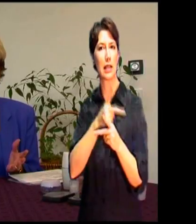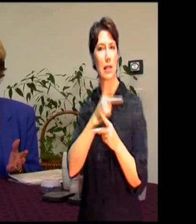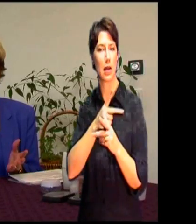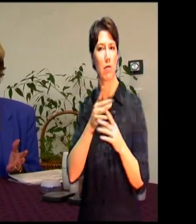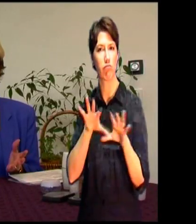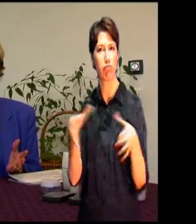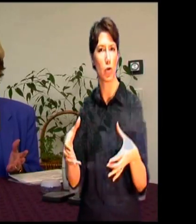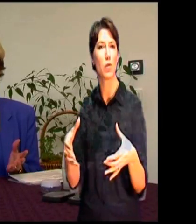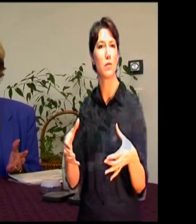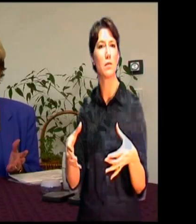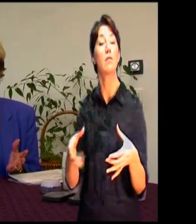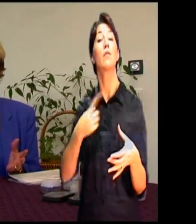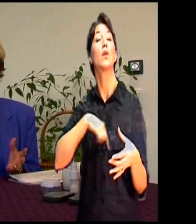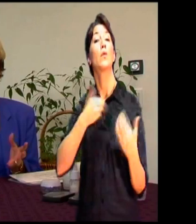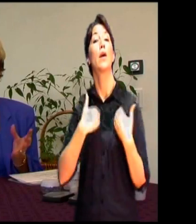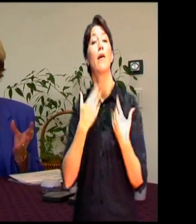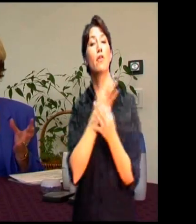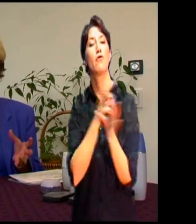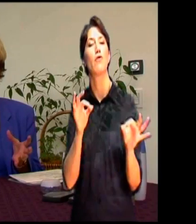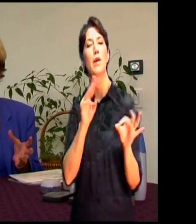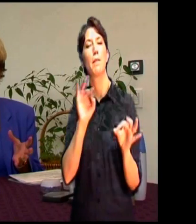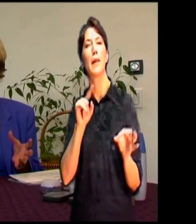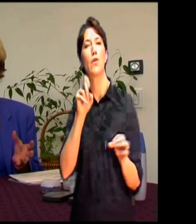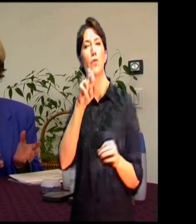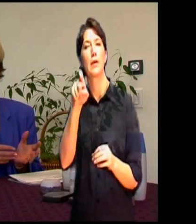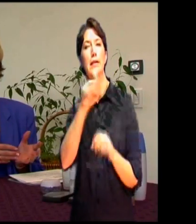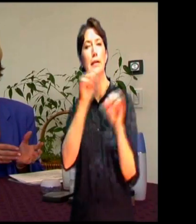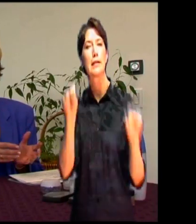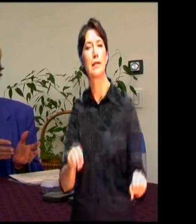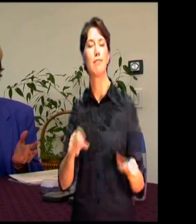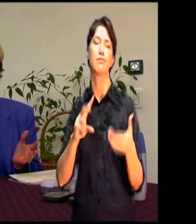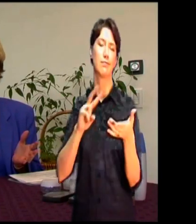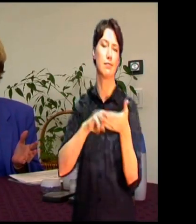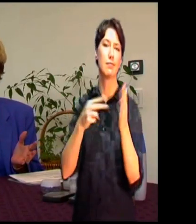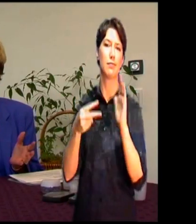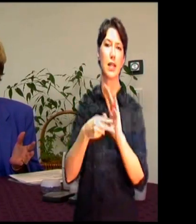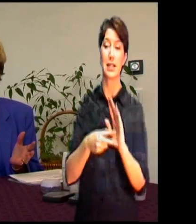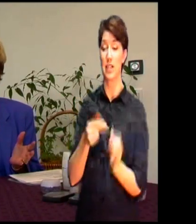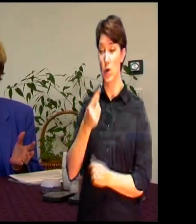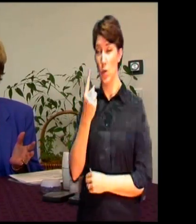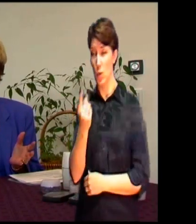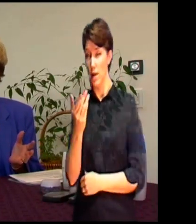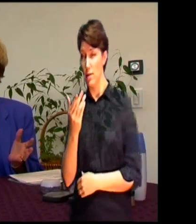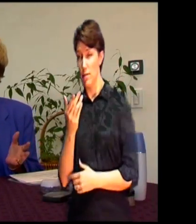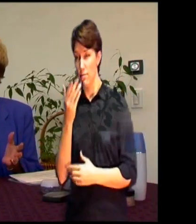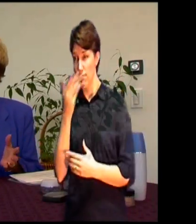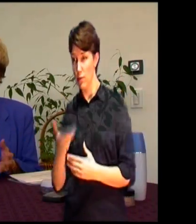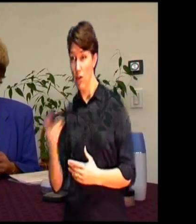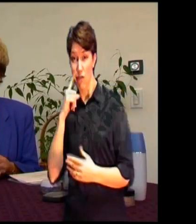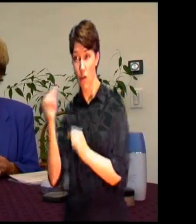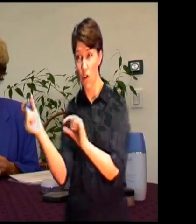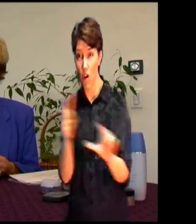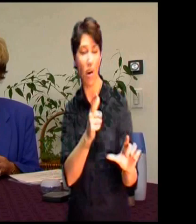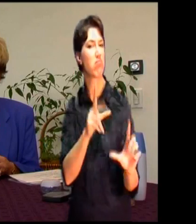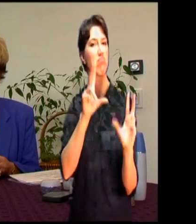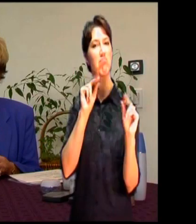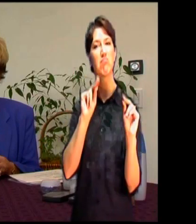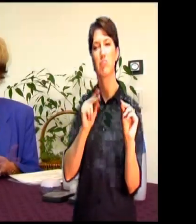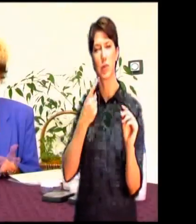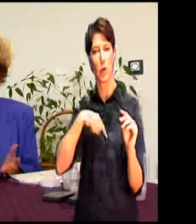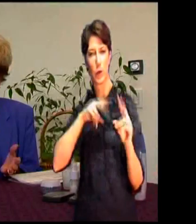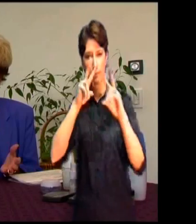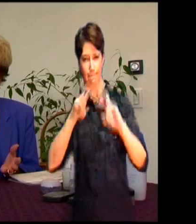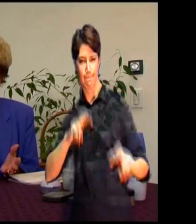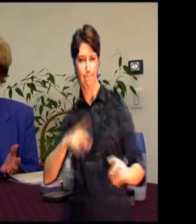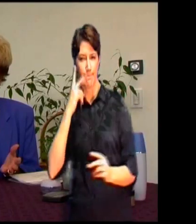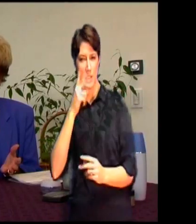system, which means that we don't take one product and have everyone use the same product. We make sure we meet your personal skin care